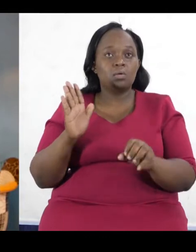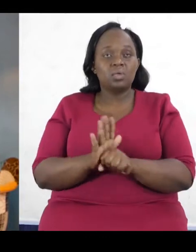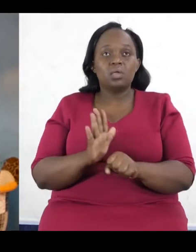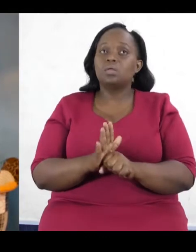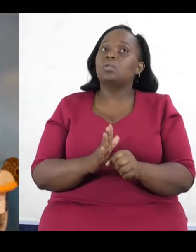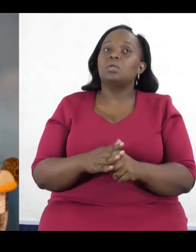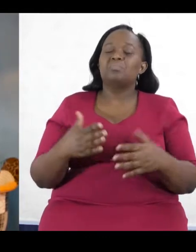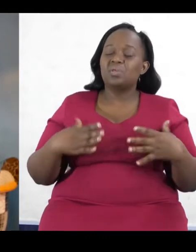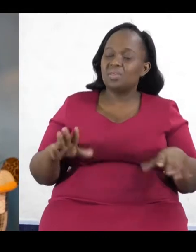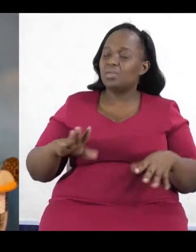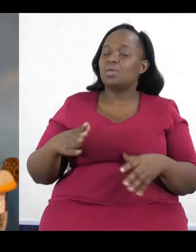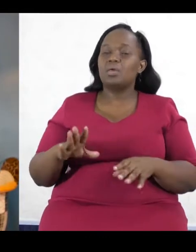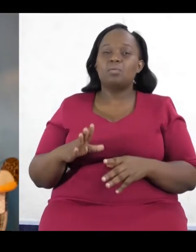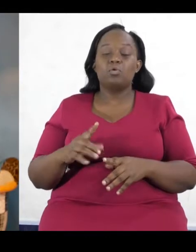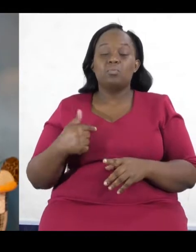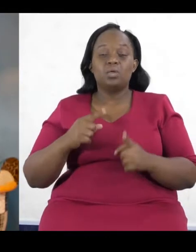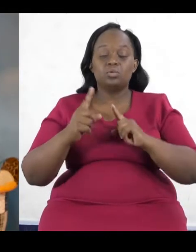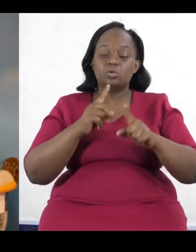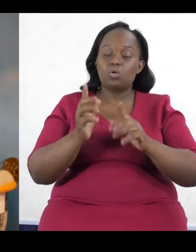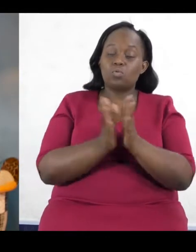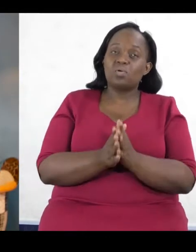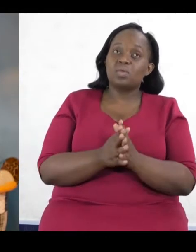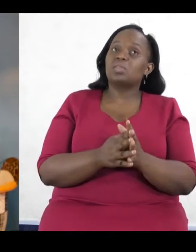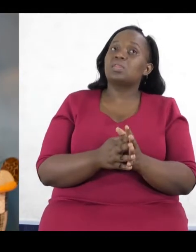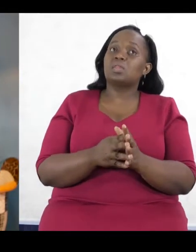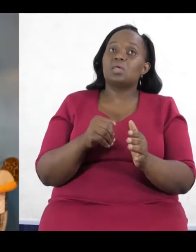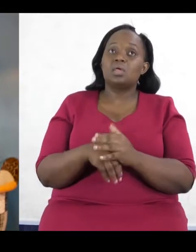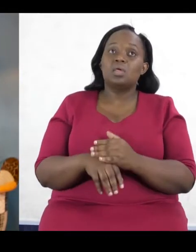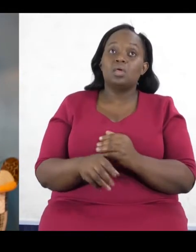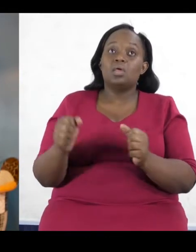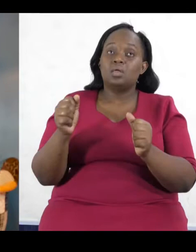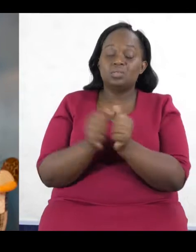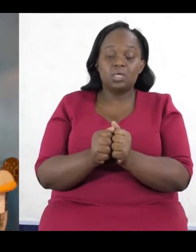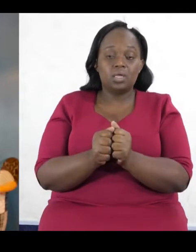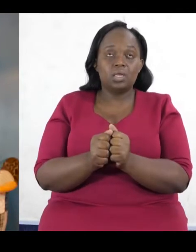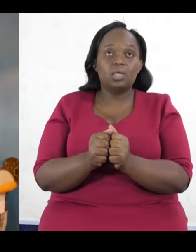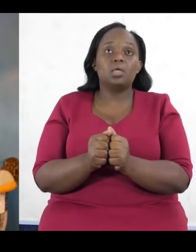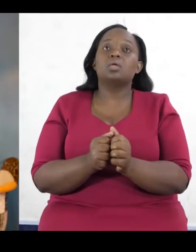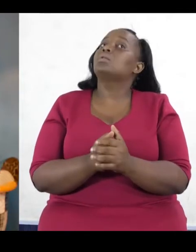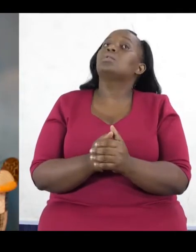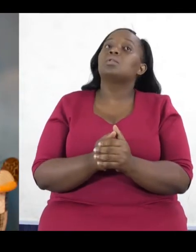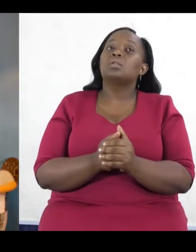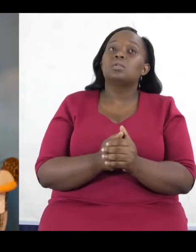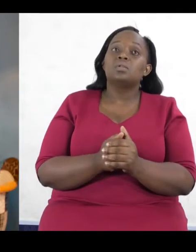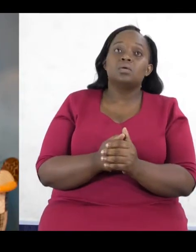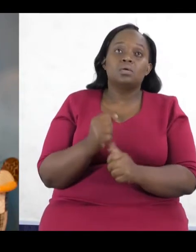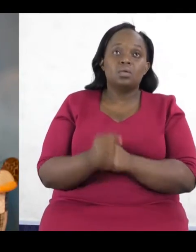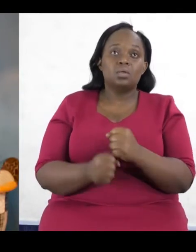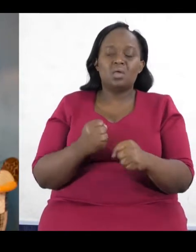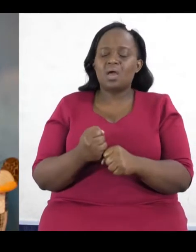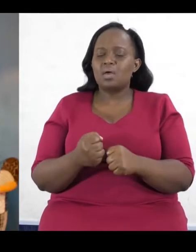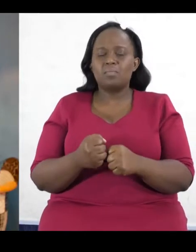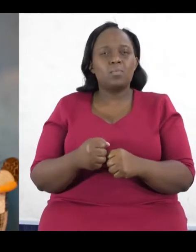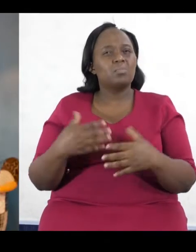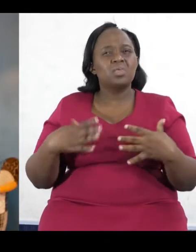sit. I've spoken to a lot of people, more people than probably I would have spoken to the past 10 years of my life in the past three months. And I can sense